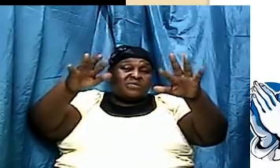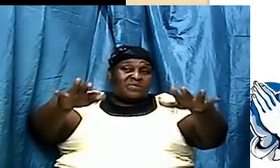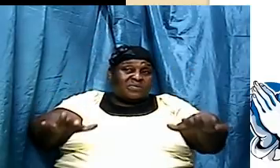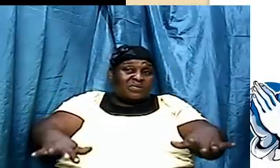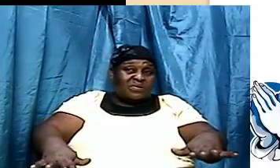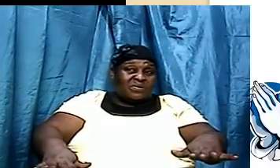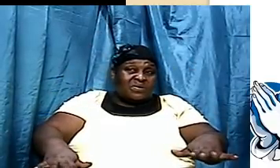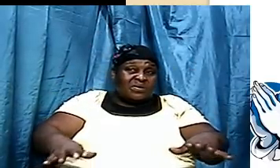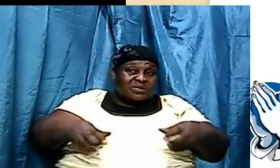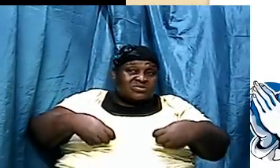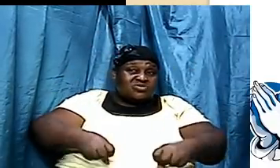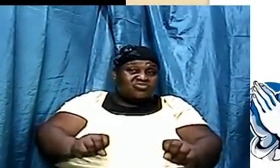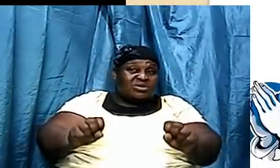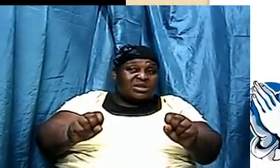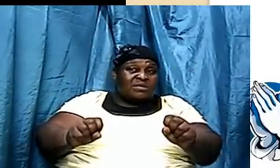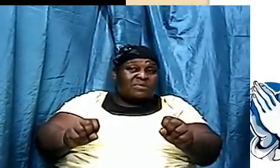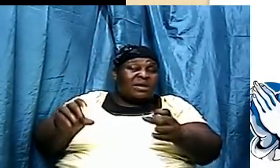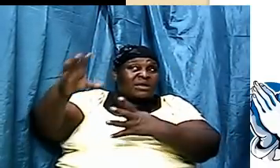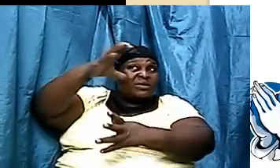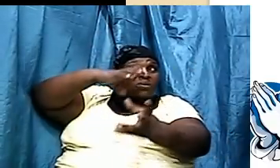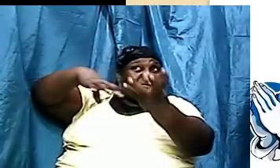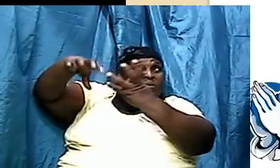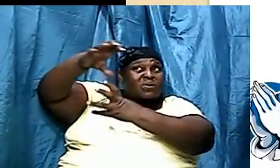pours the clouds pour out